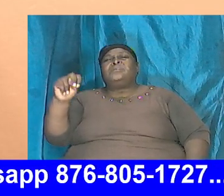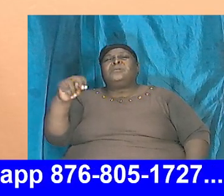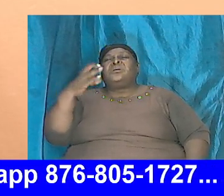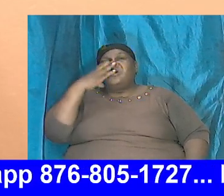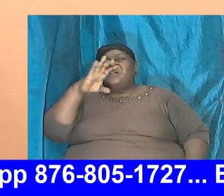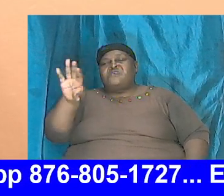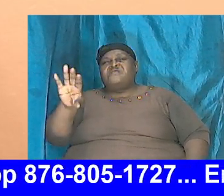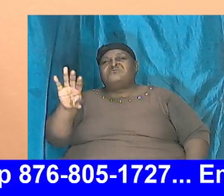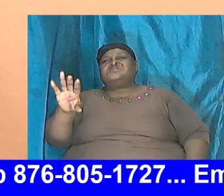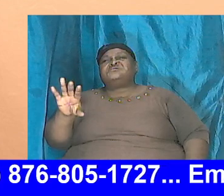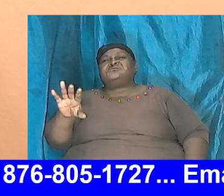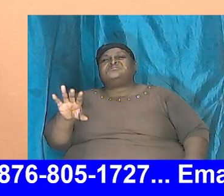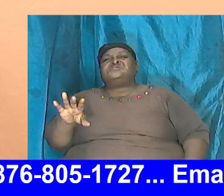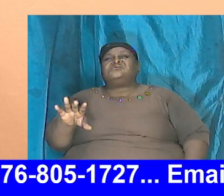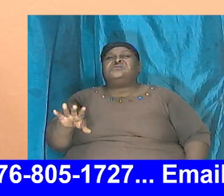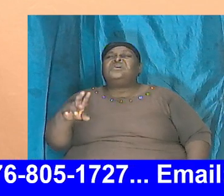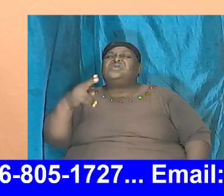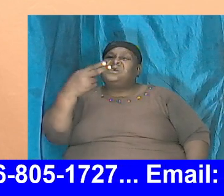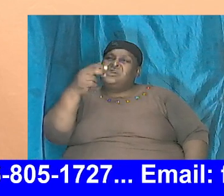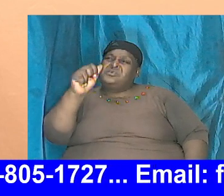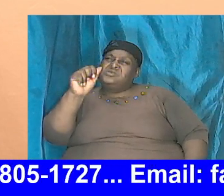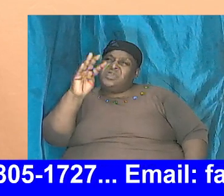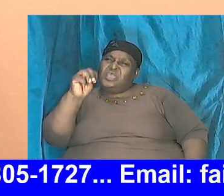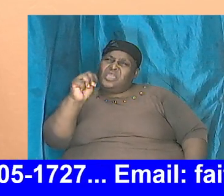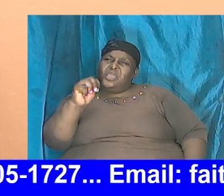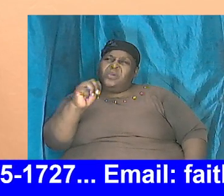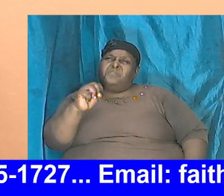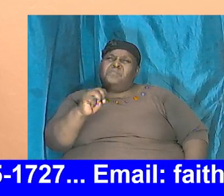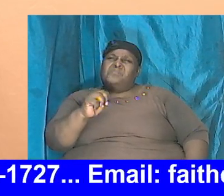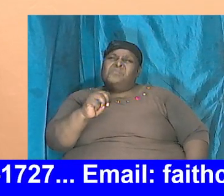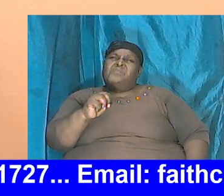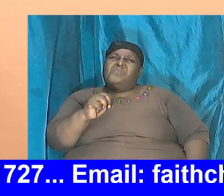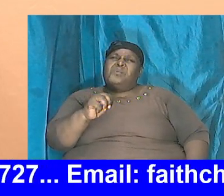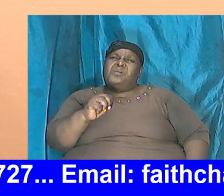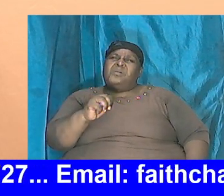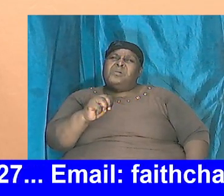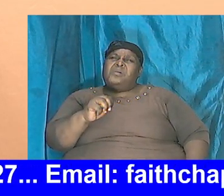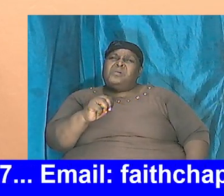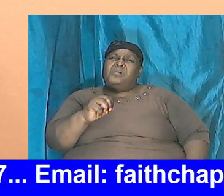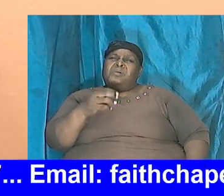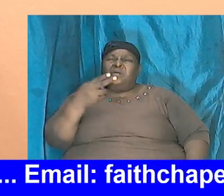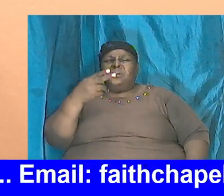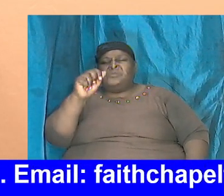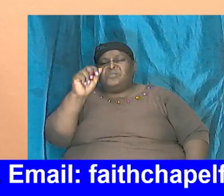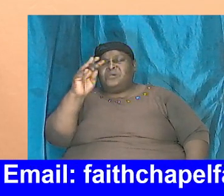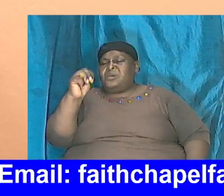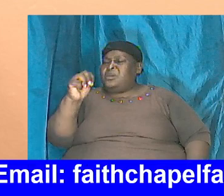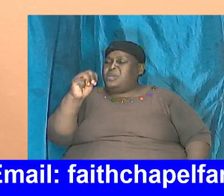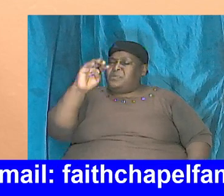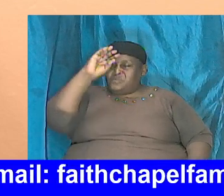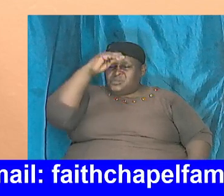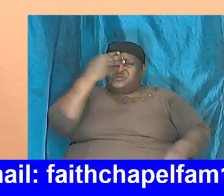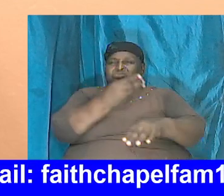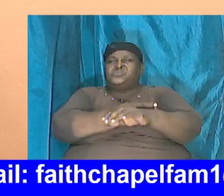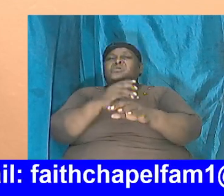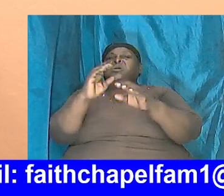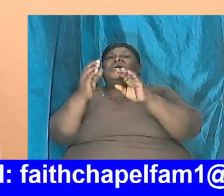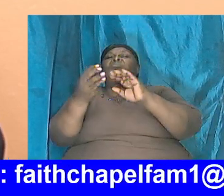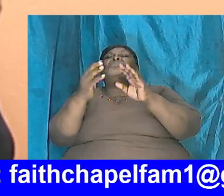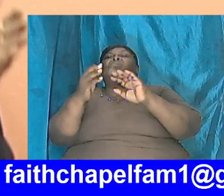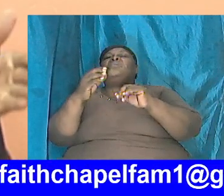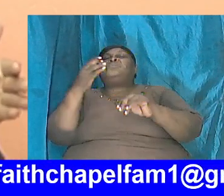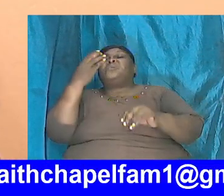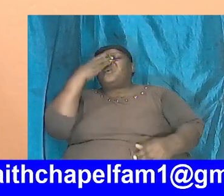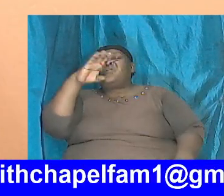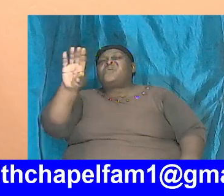and yet it is Ham's son that became cursed why and we are going to